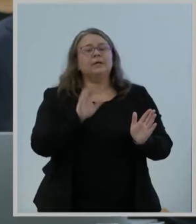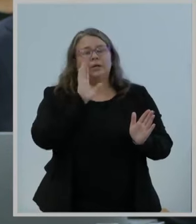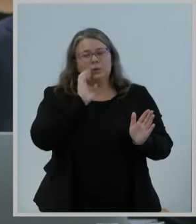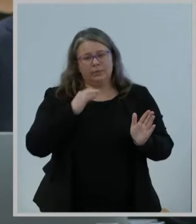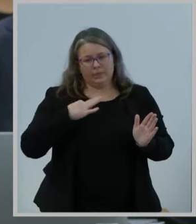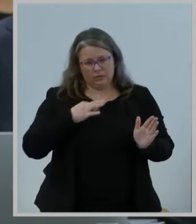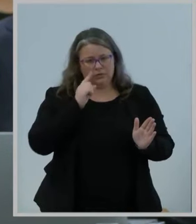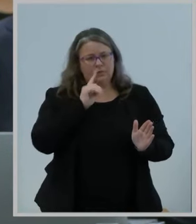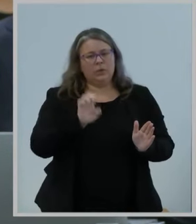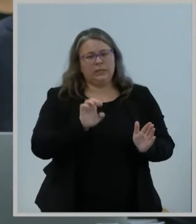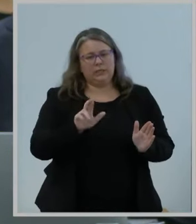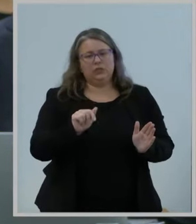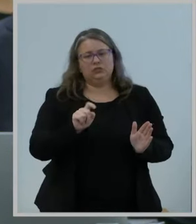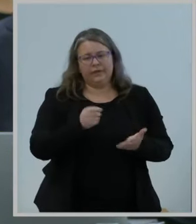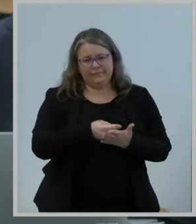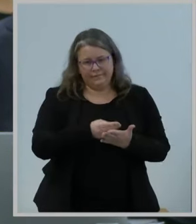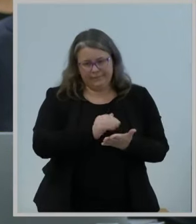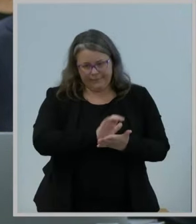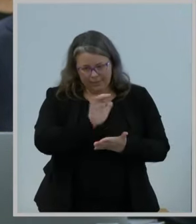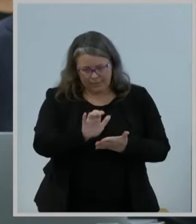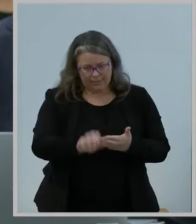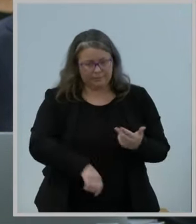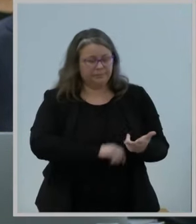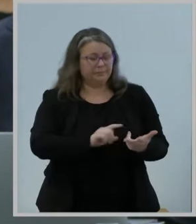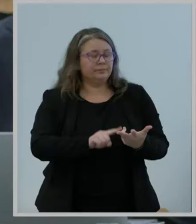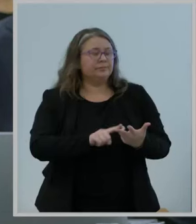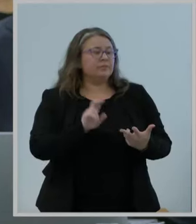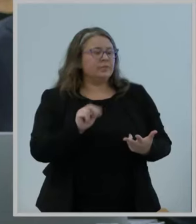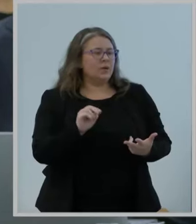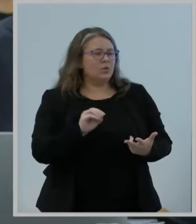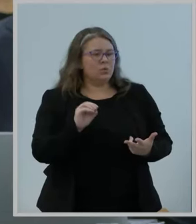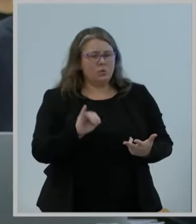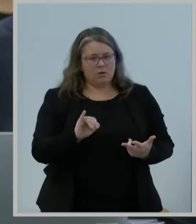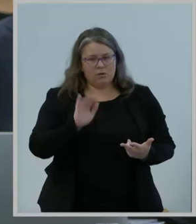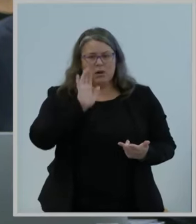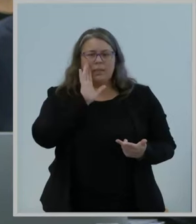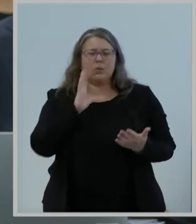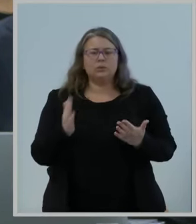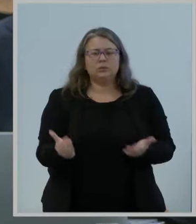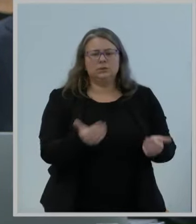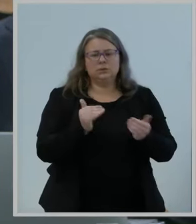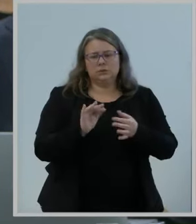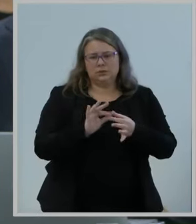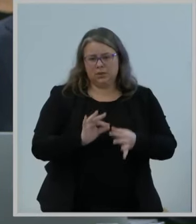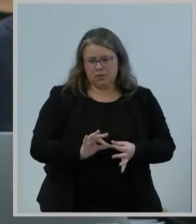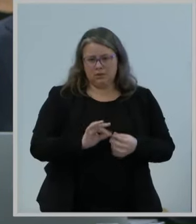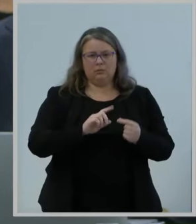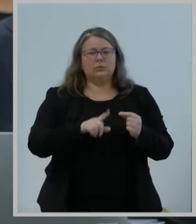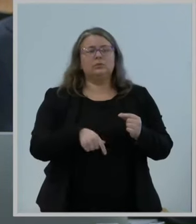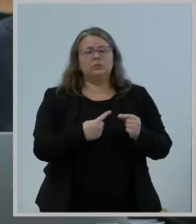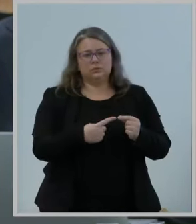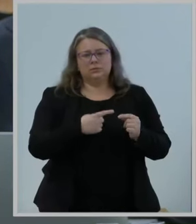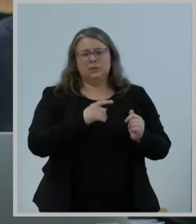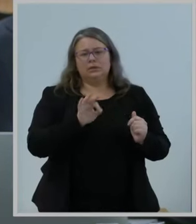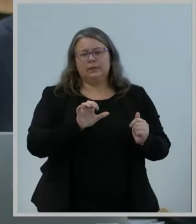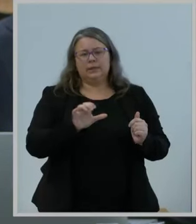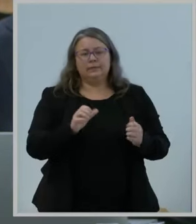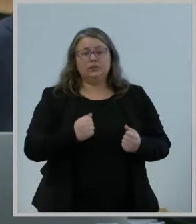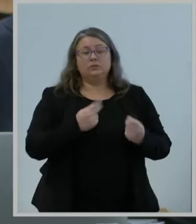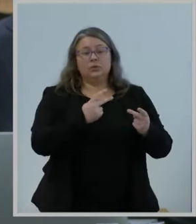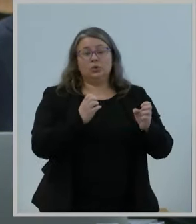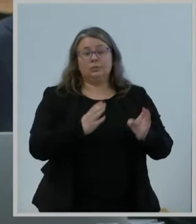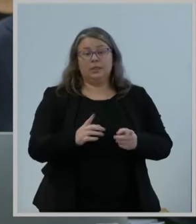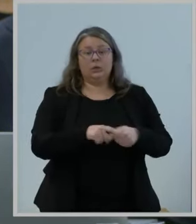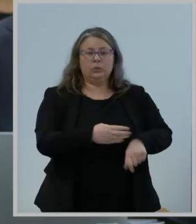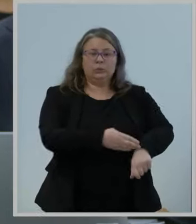Third, will consider a notice of inquiry that will seek comment on the Commission's proposed plan to improve and enhance maternal